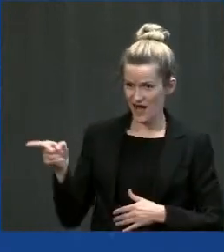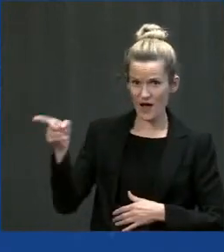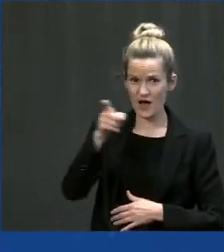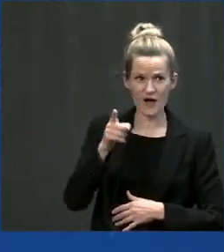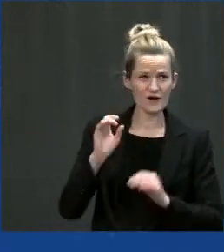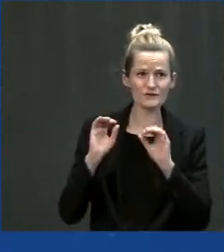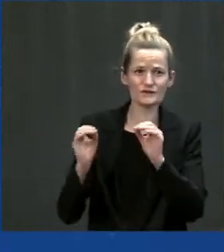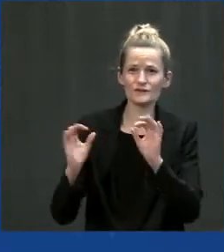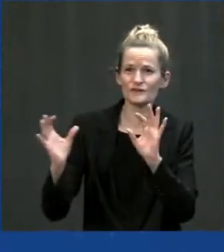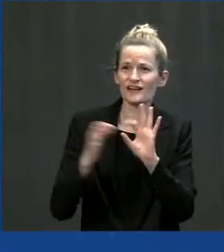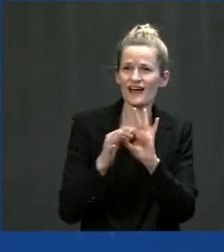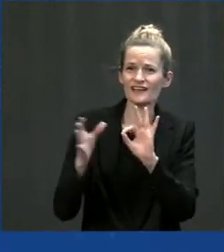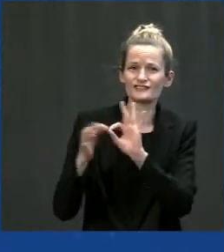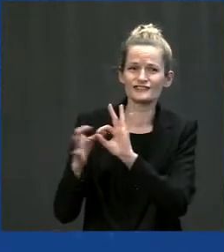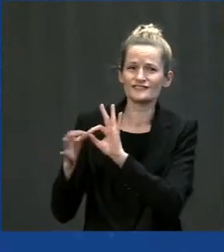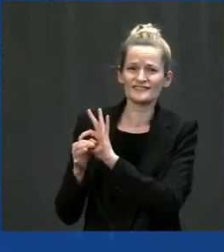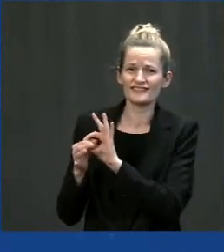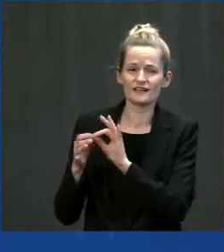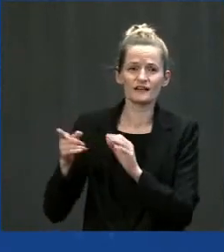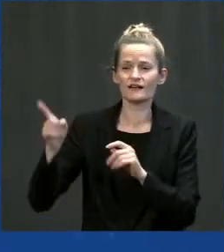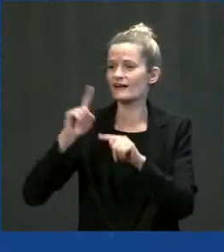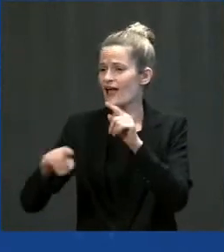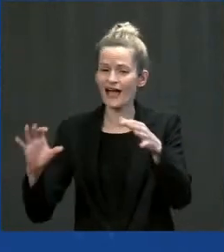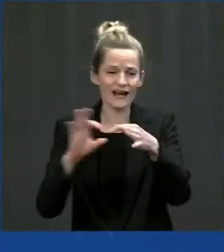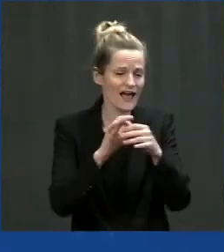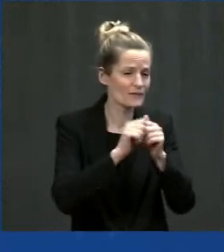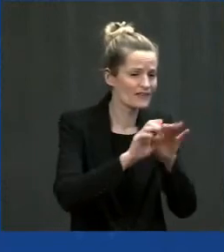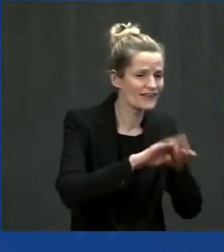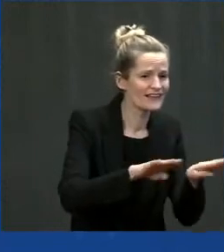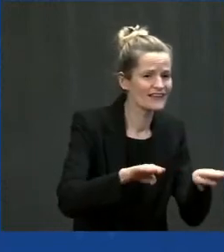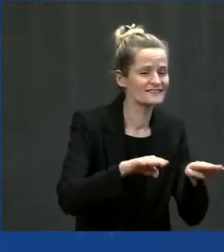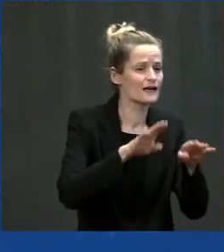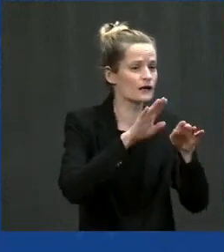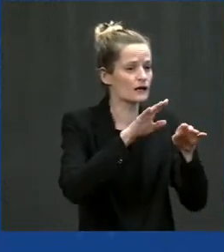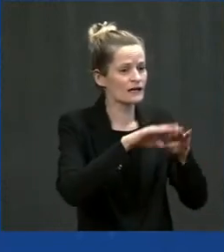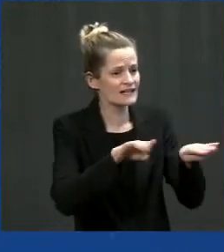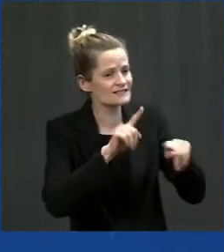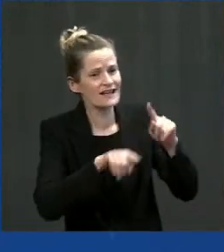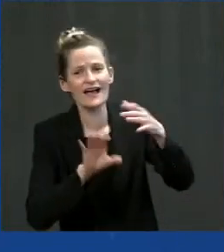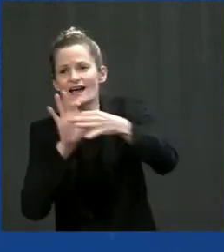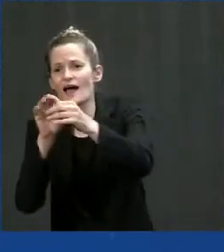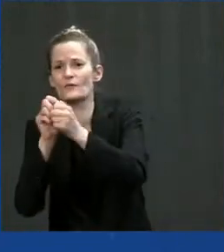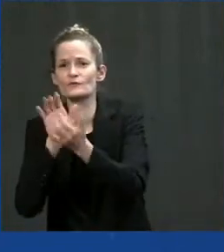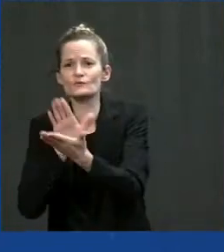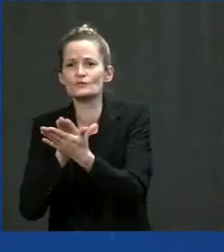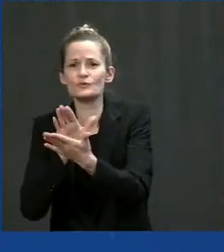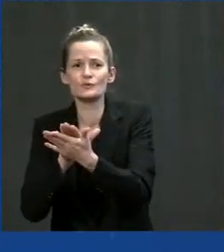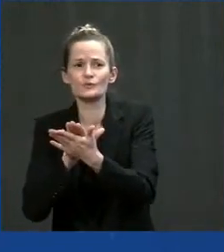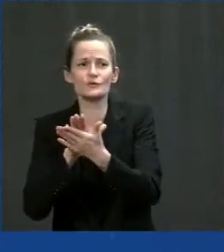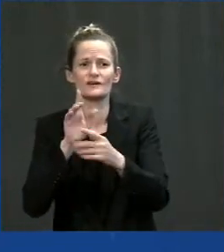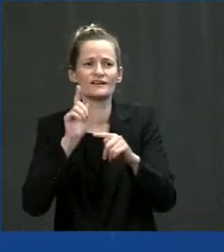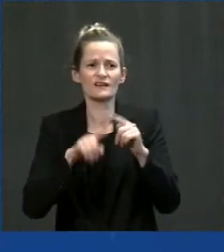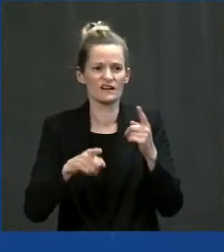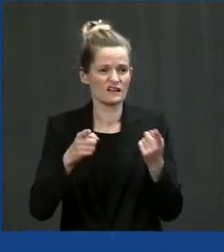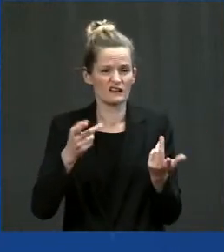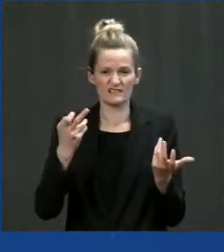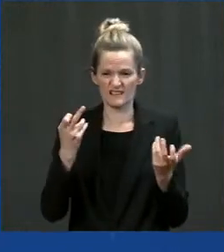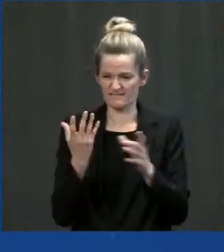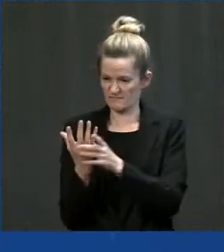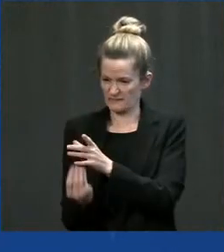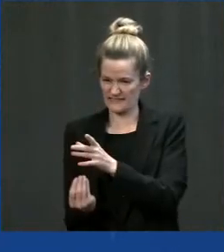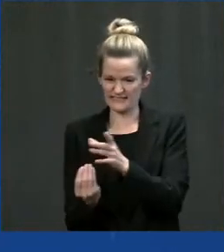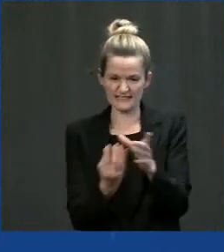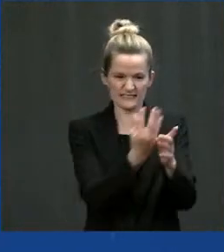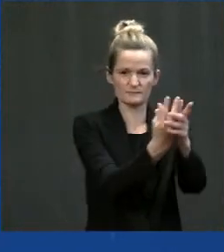schools, connecting health care, we will lose something that's irreplaceable. It's more irreplaceable than the economic development that we know